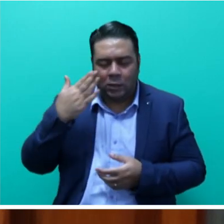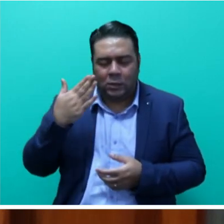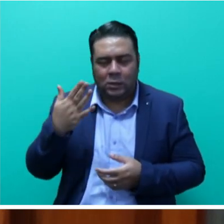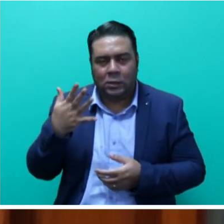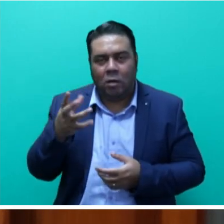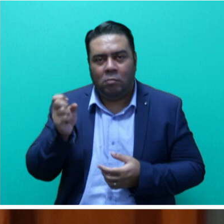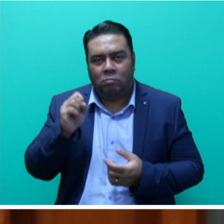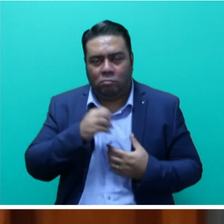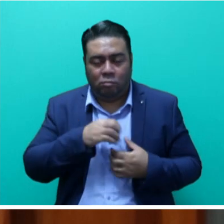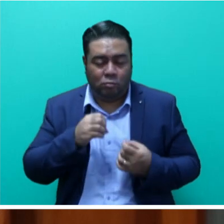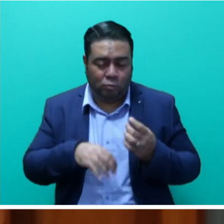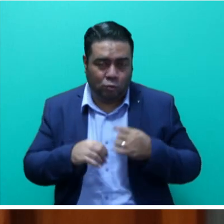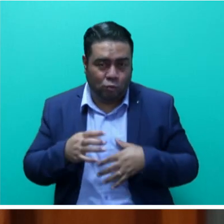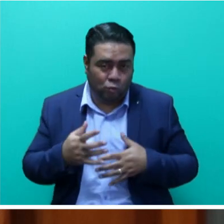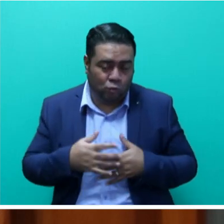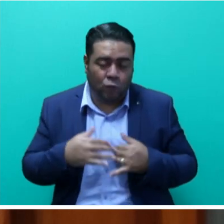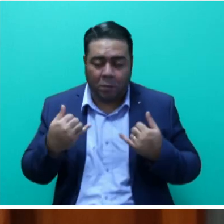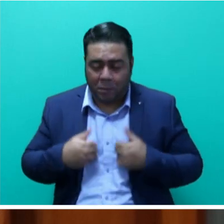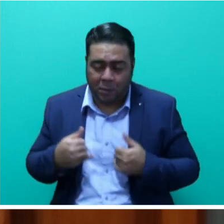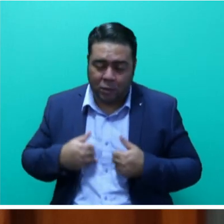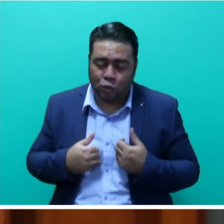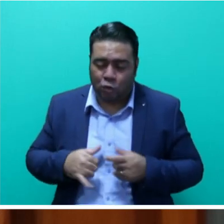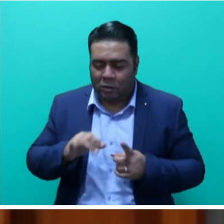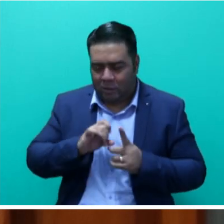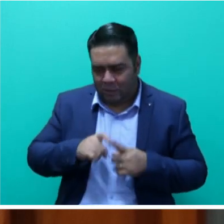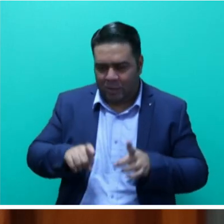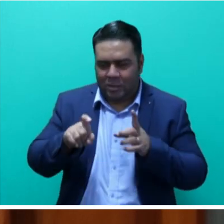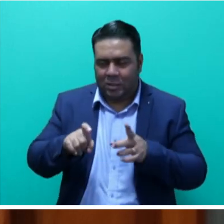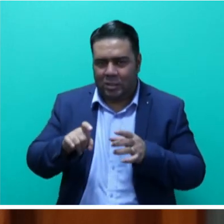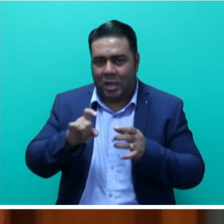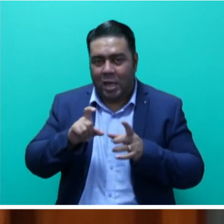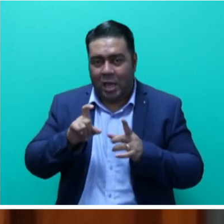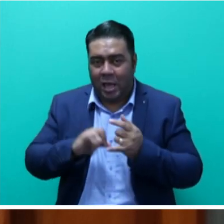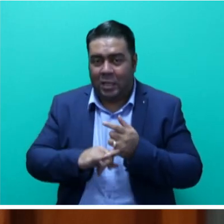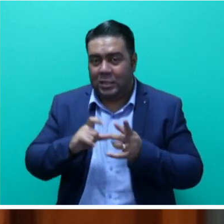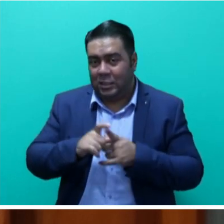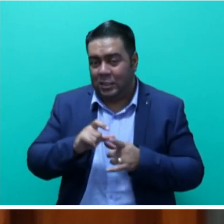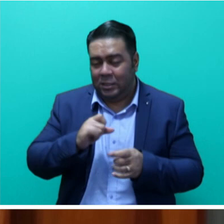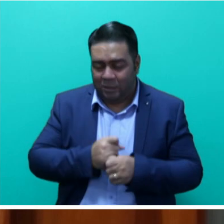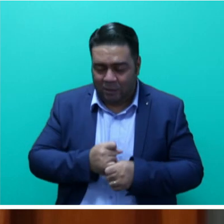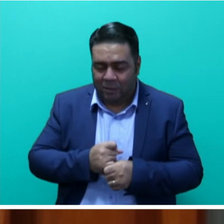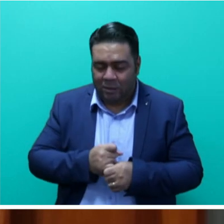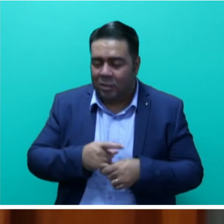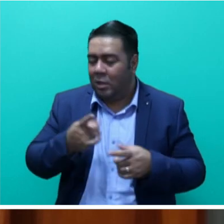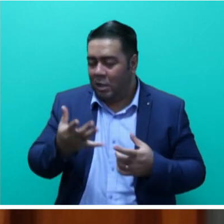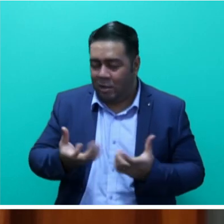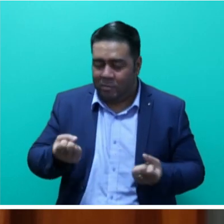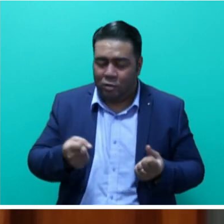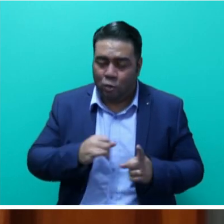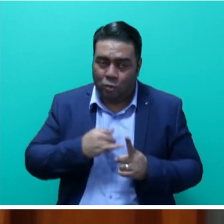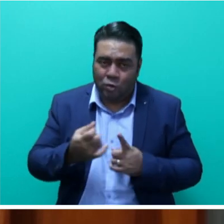contribution the implementation, of sustainable development goals, and the overall social and economic